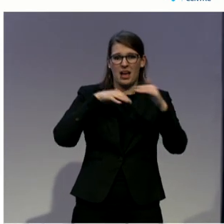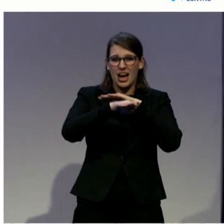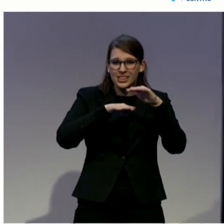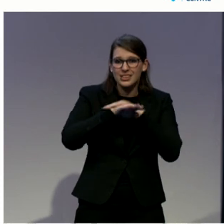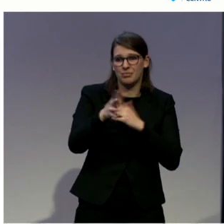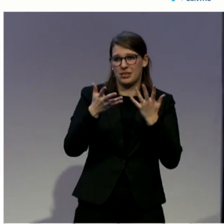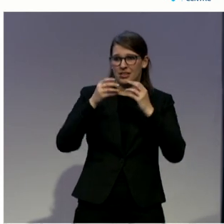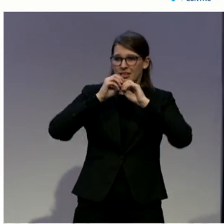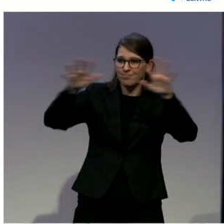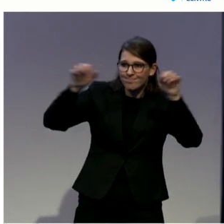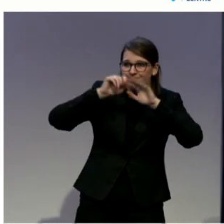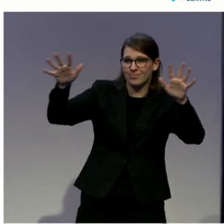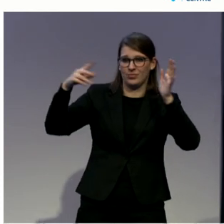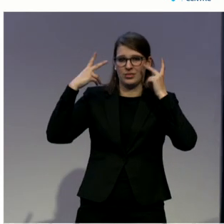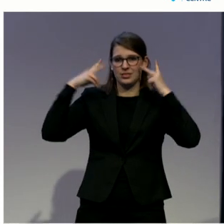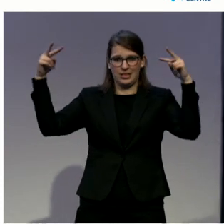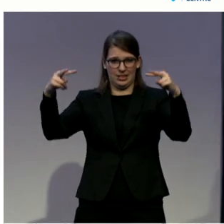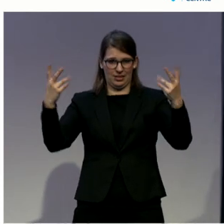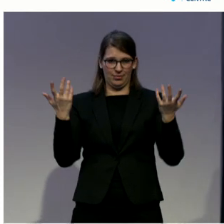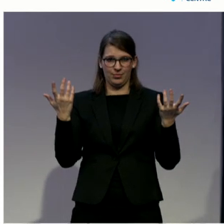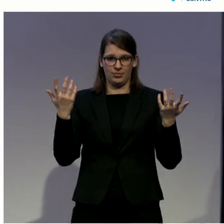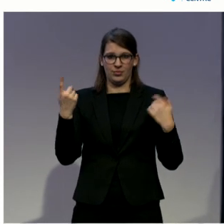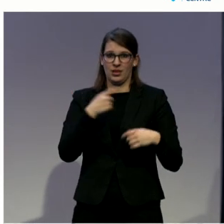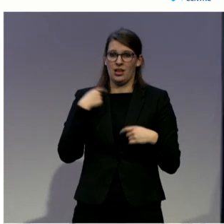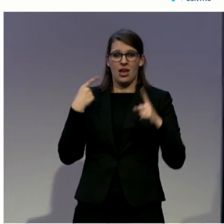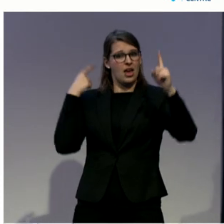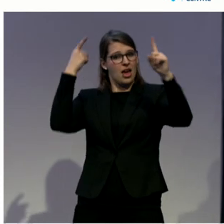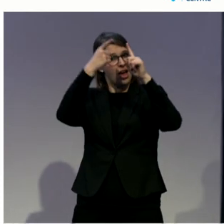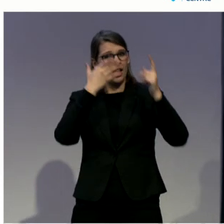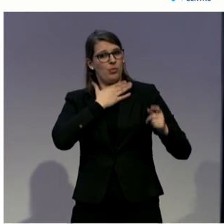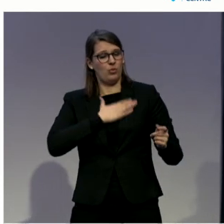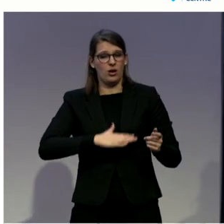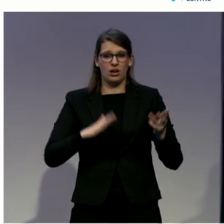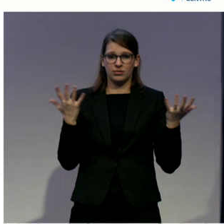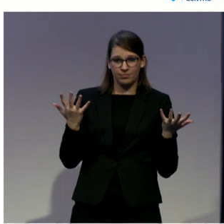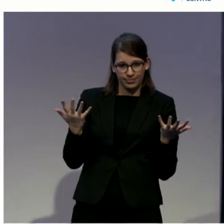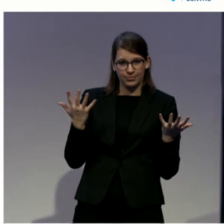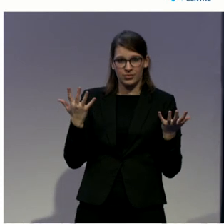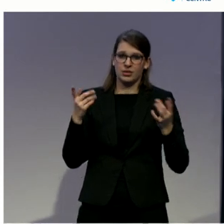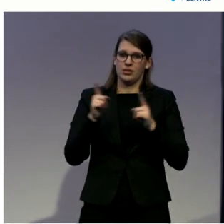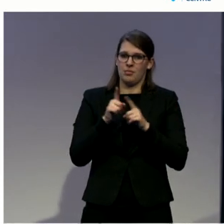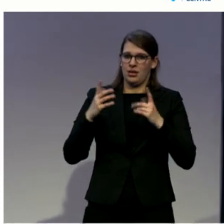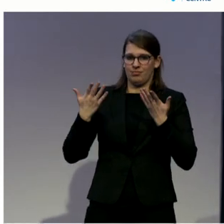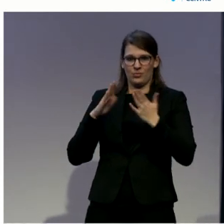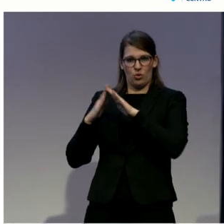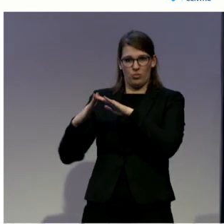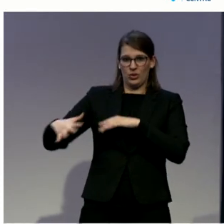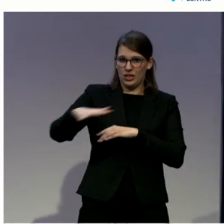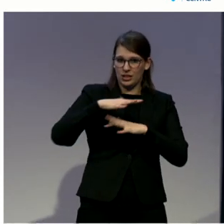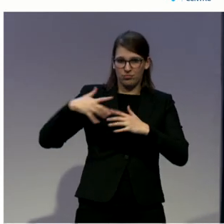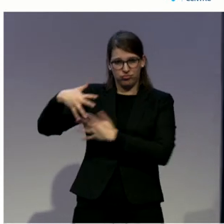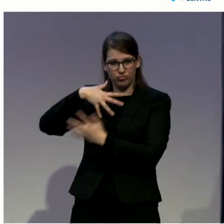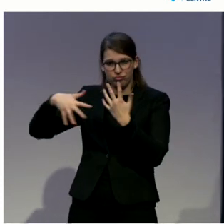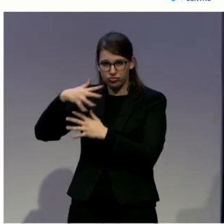work will lead to enhanced access to justice for some of the more vulnerable in society. So what are the next steps?